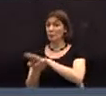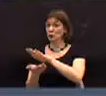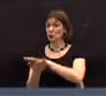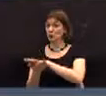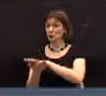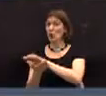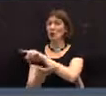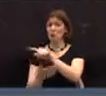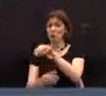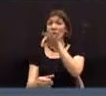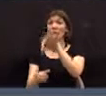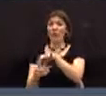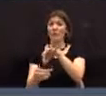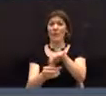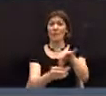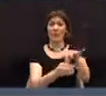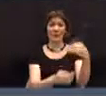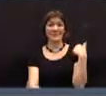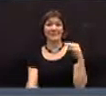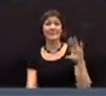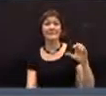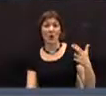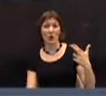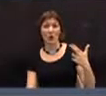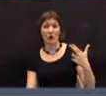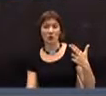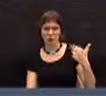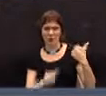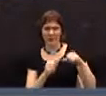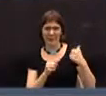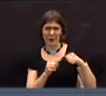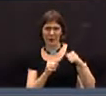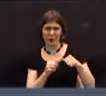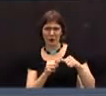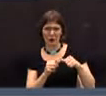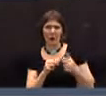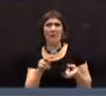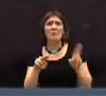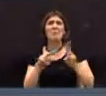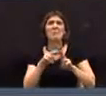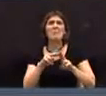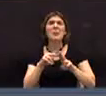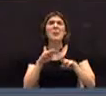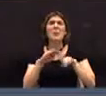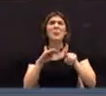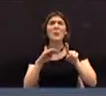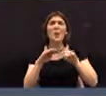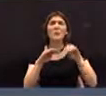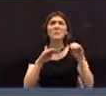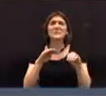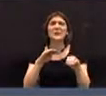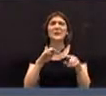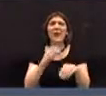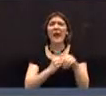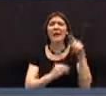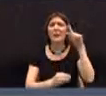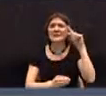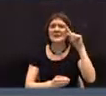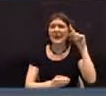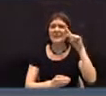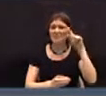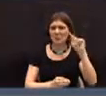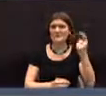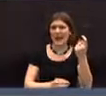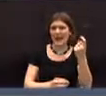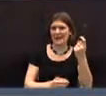is what you voted on in March, if you recall, it was up less than 1% and would probably add a penny or so to the